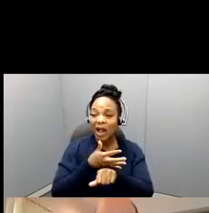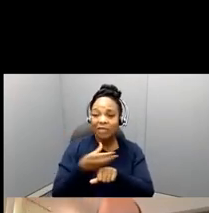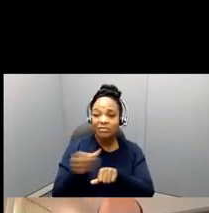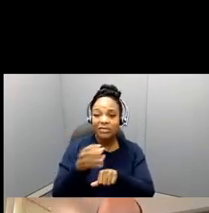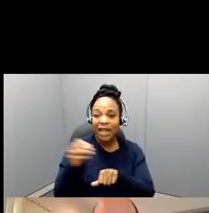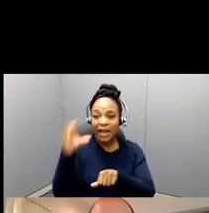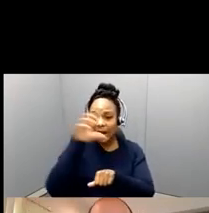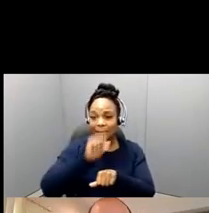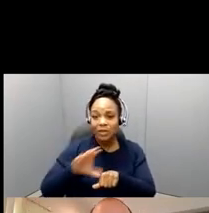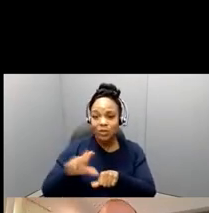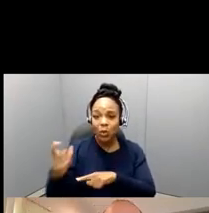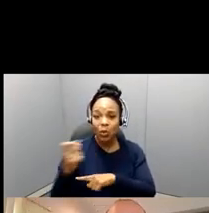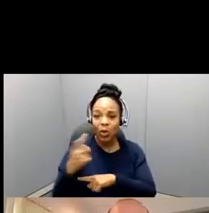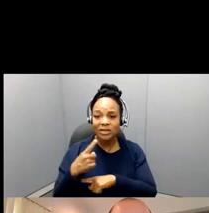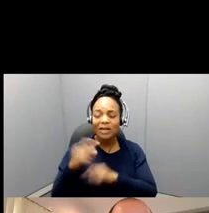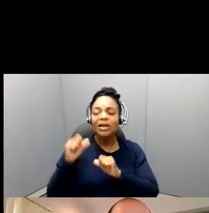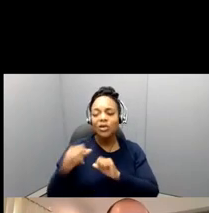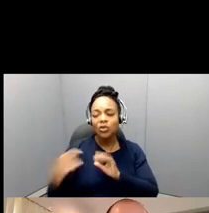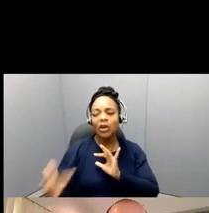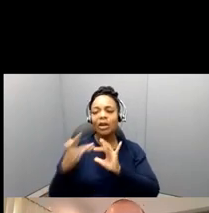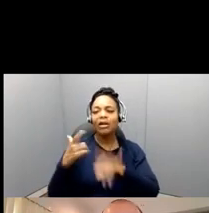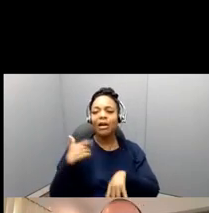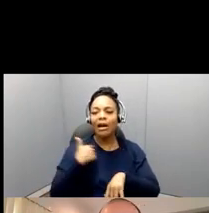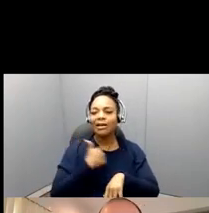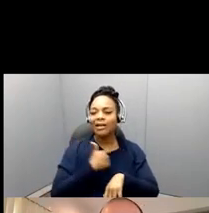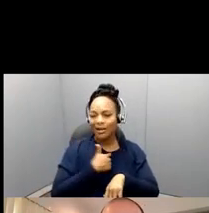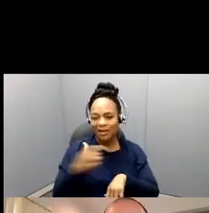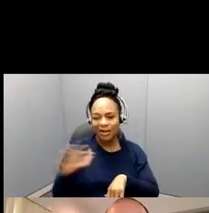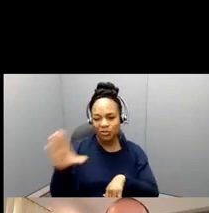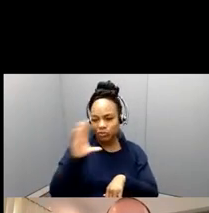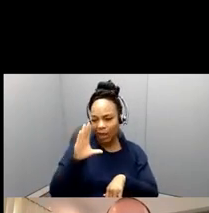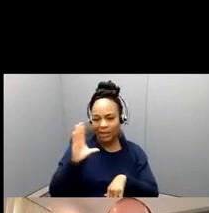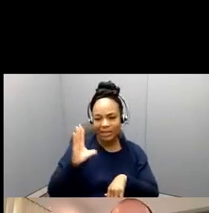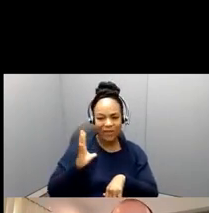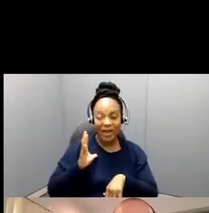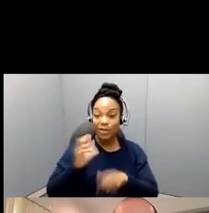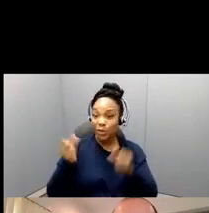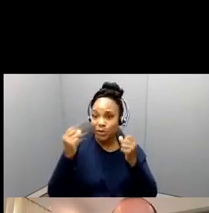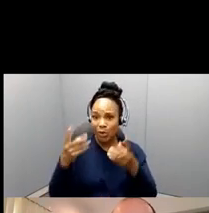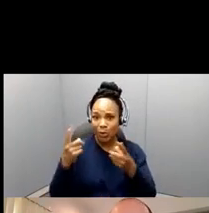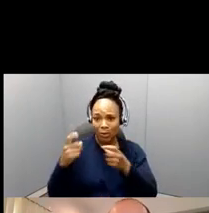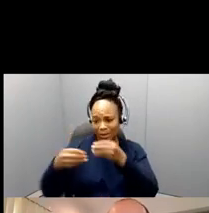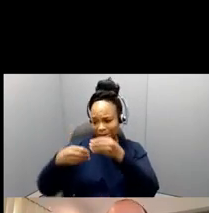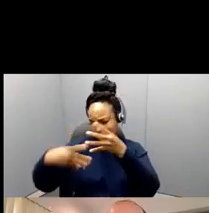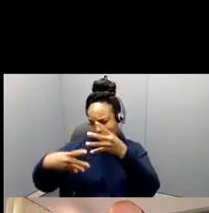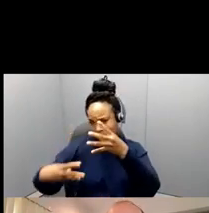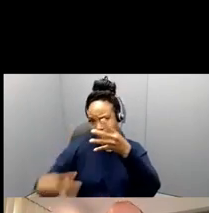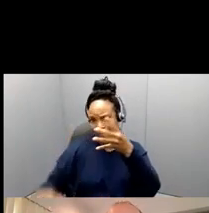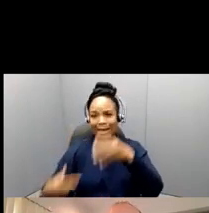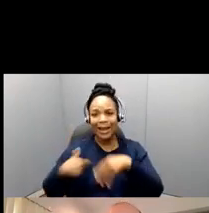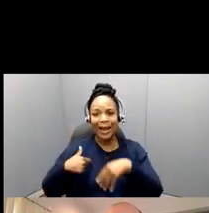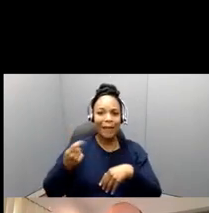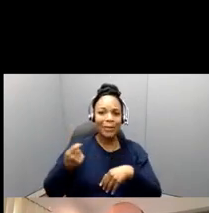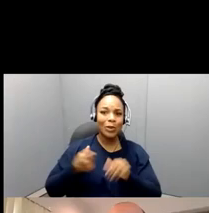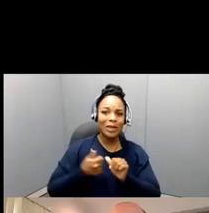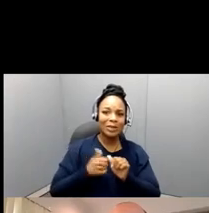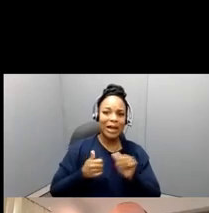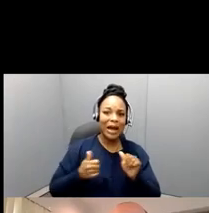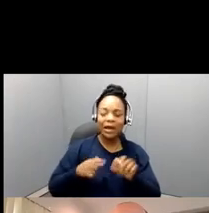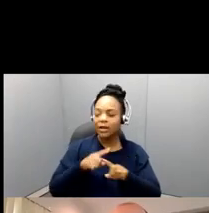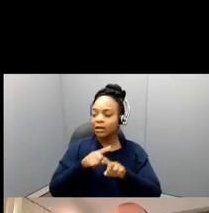questions here that I have fallen behind, um, but also very quickly, education doctorates are, um,